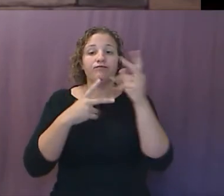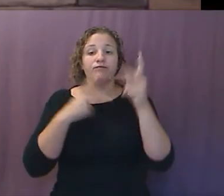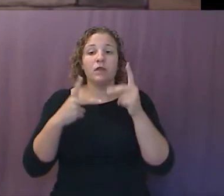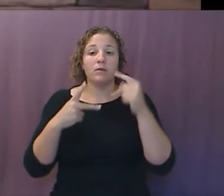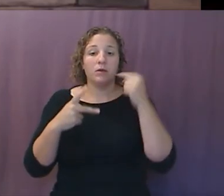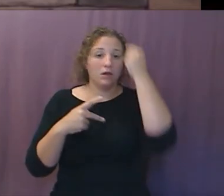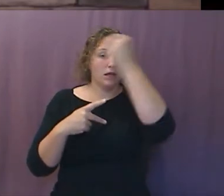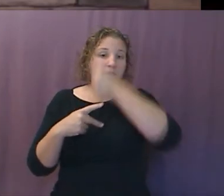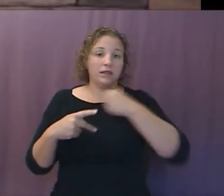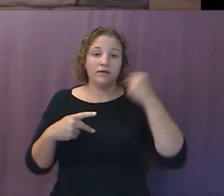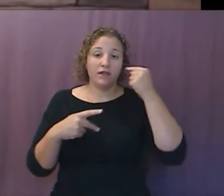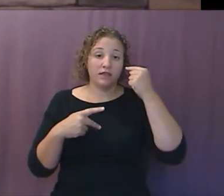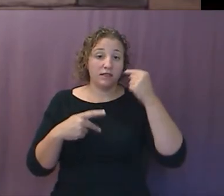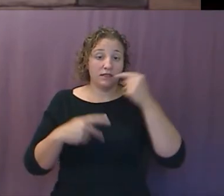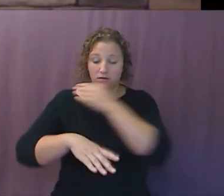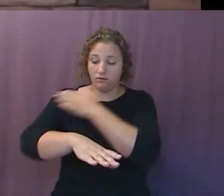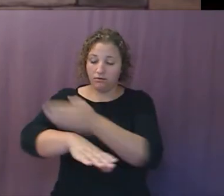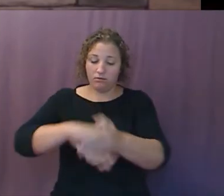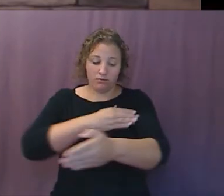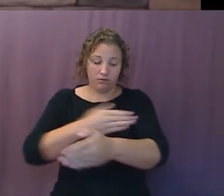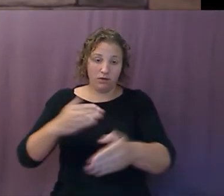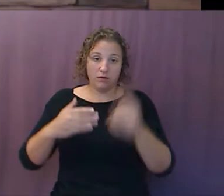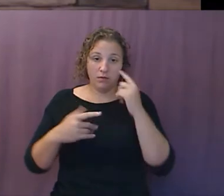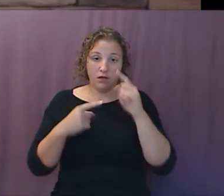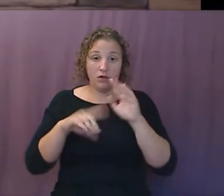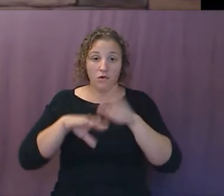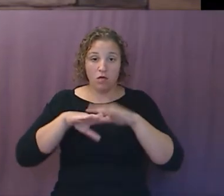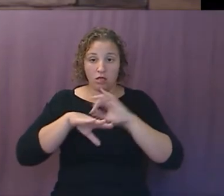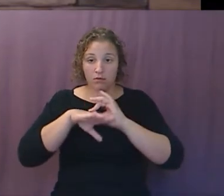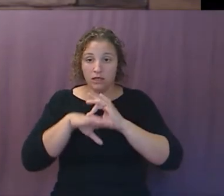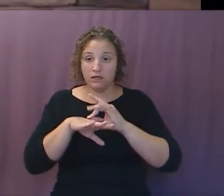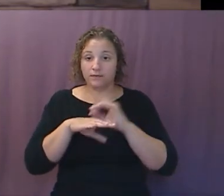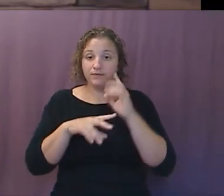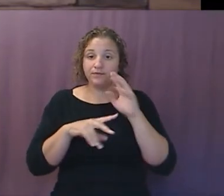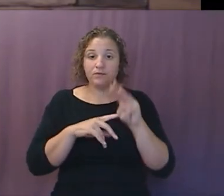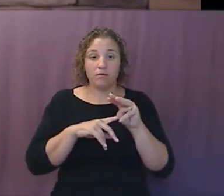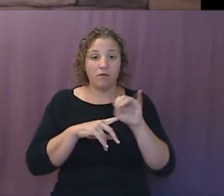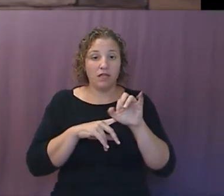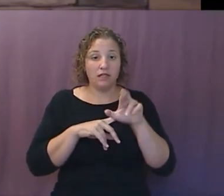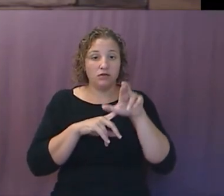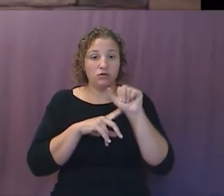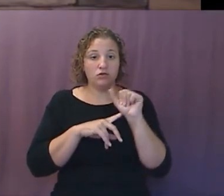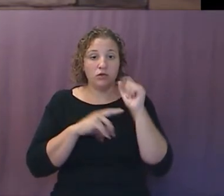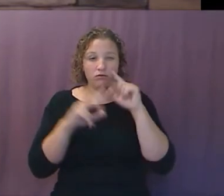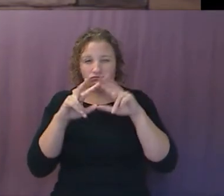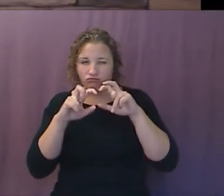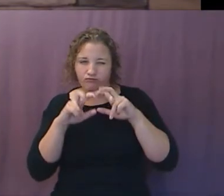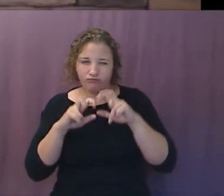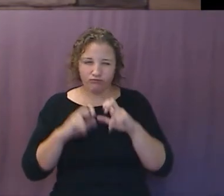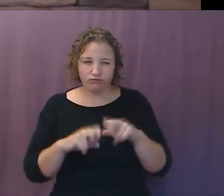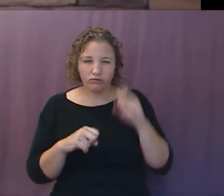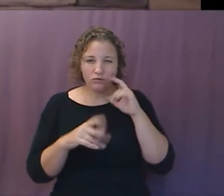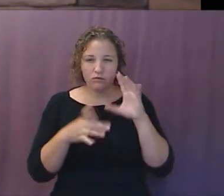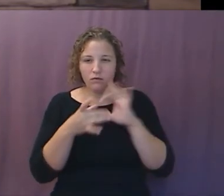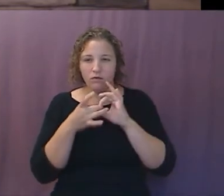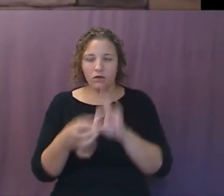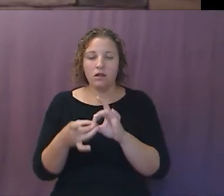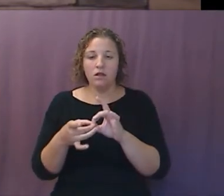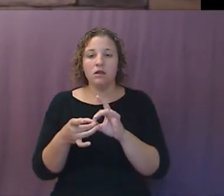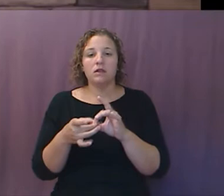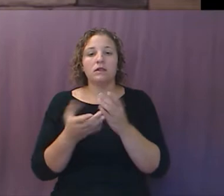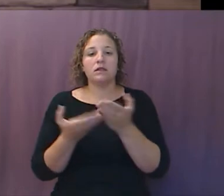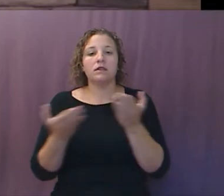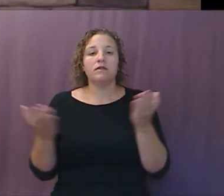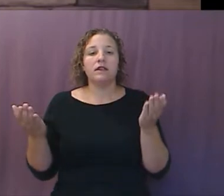the planet. Further down, Mitra's high-tech snooping also extends to the fast-growing world of connected devices.